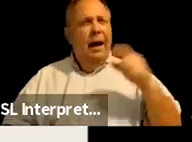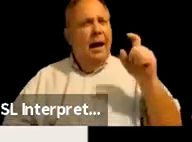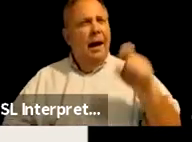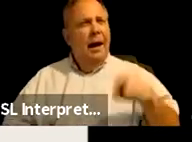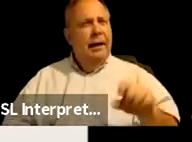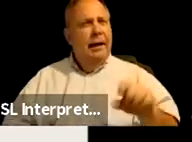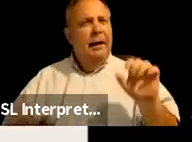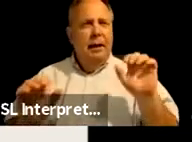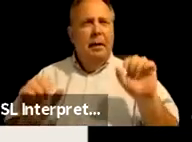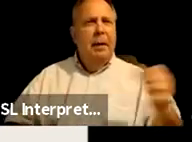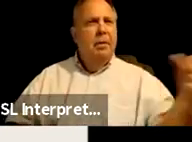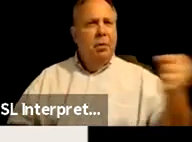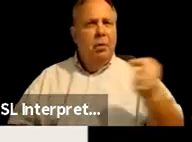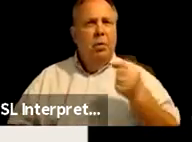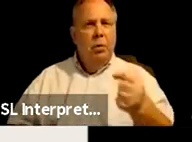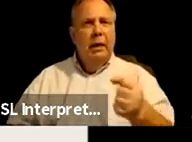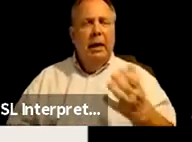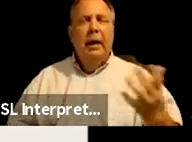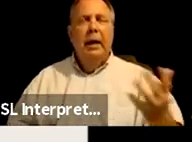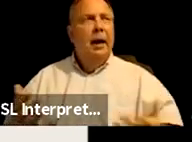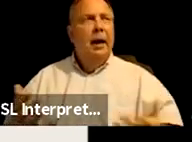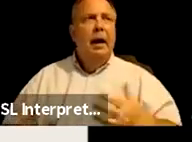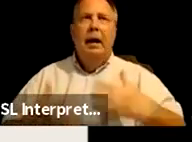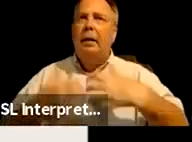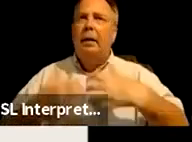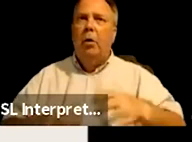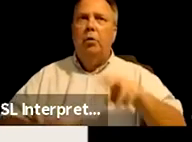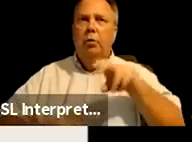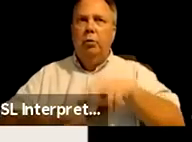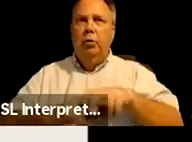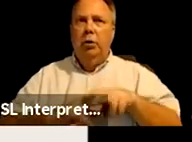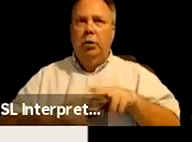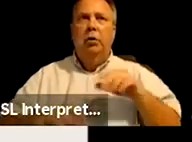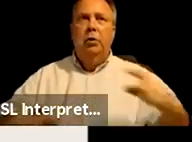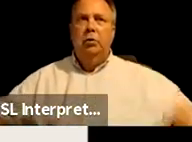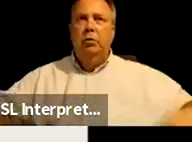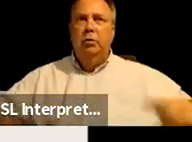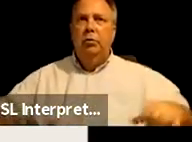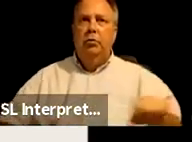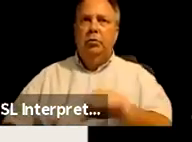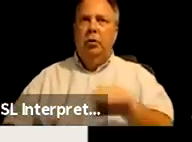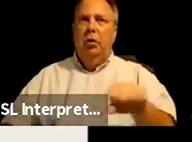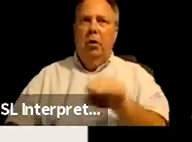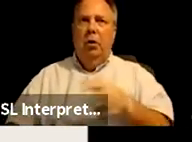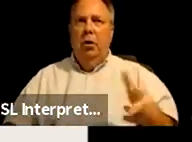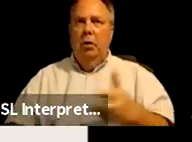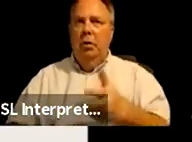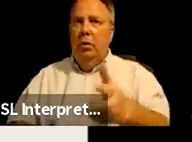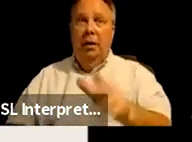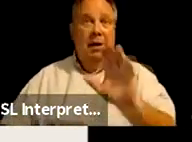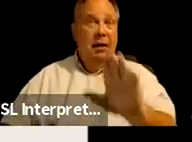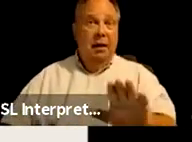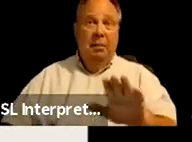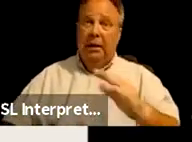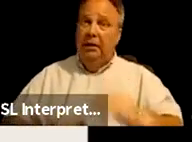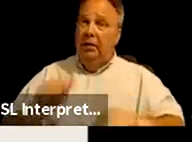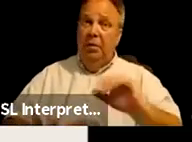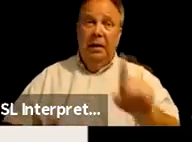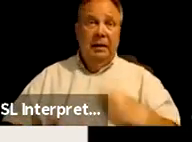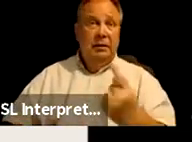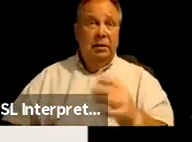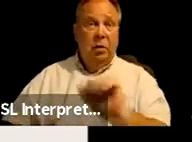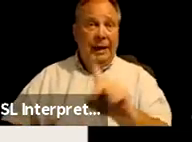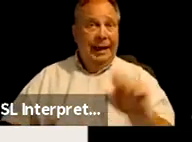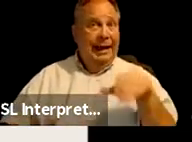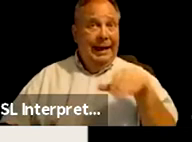to be able to get a motorized large chair into your building, but your building is only ADA accessible, which means it